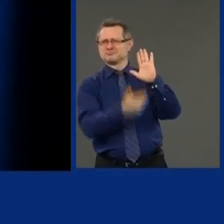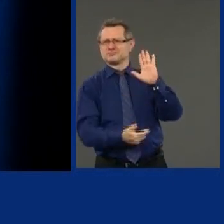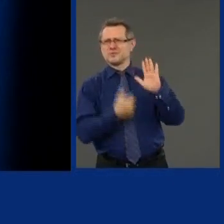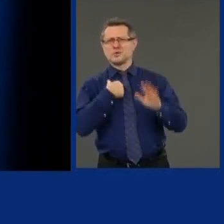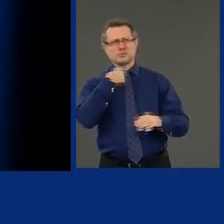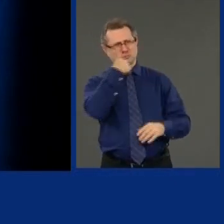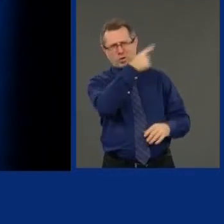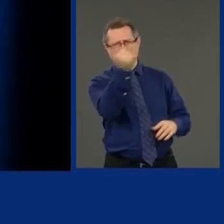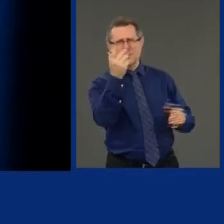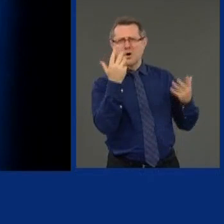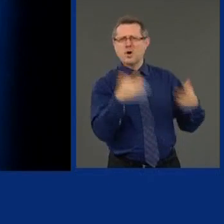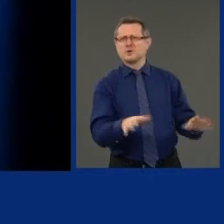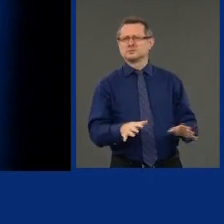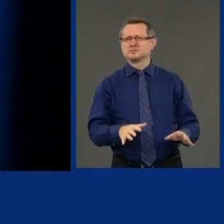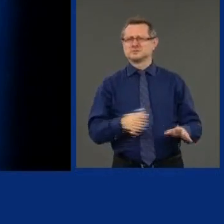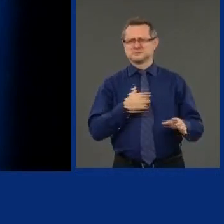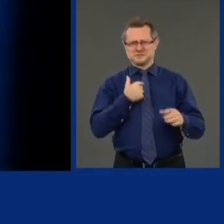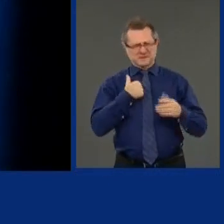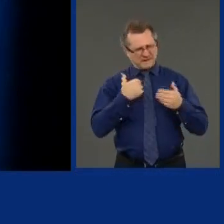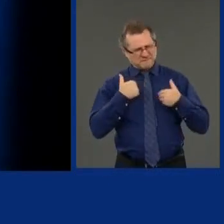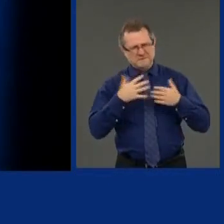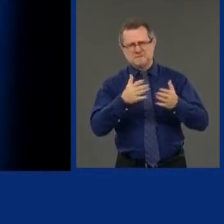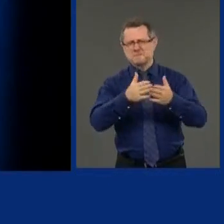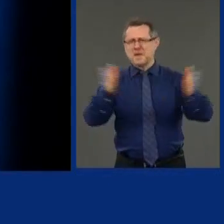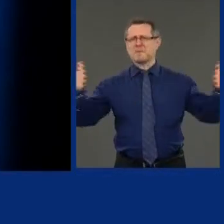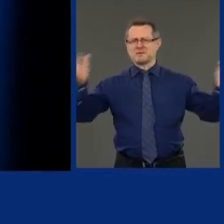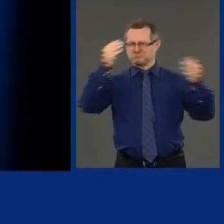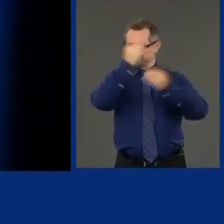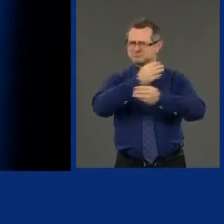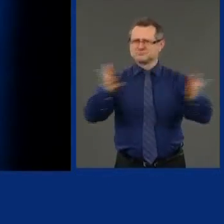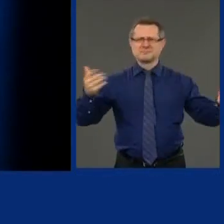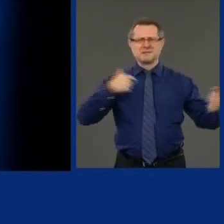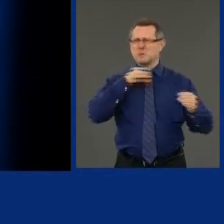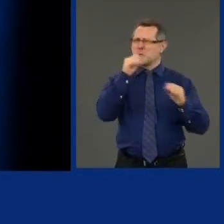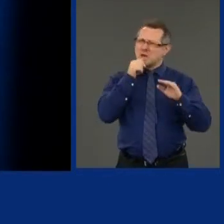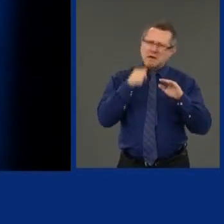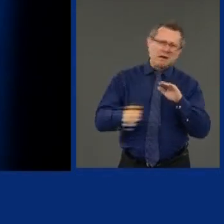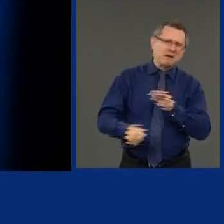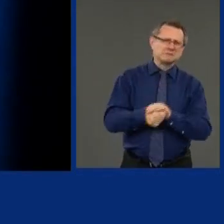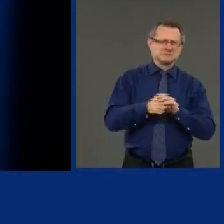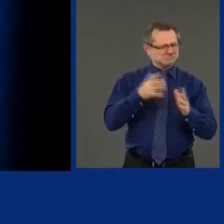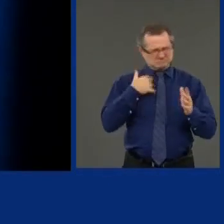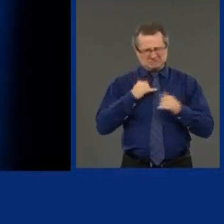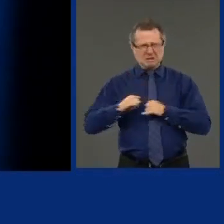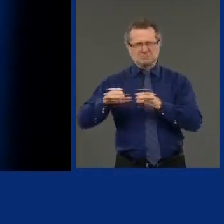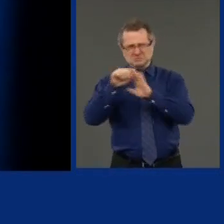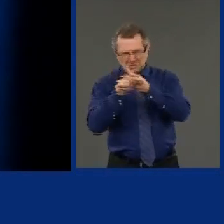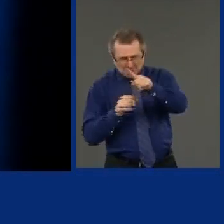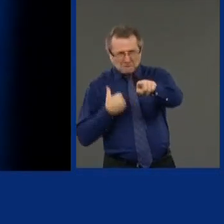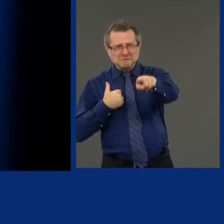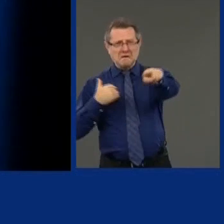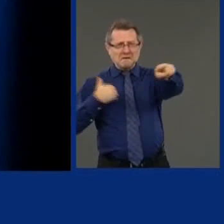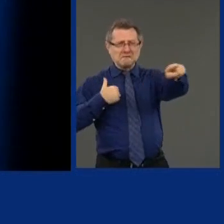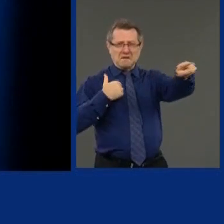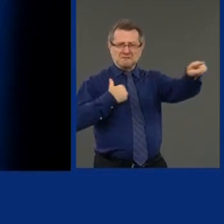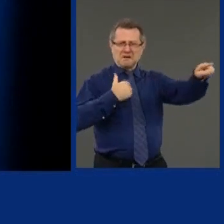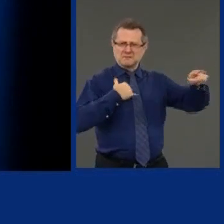and I've said it publicly, and it's no secret that 15 states have green light laws. You just